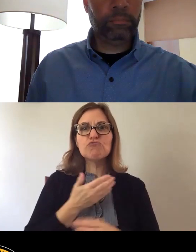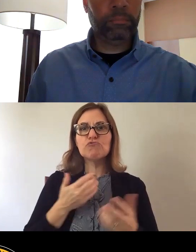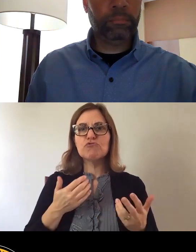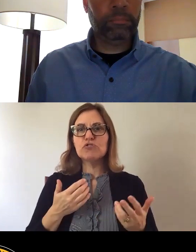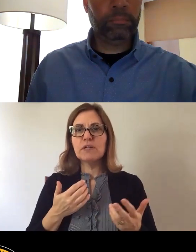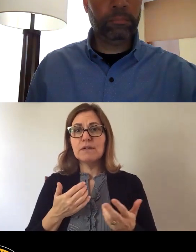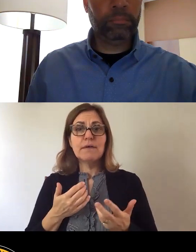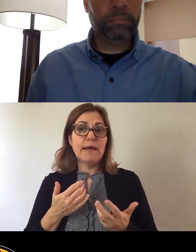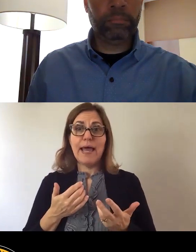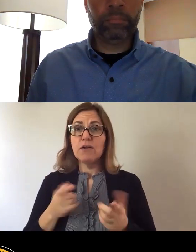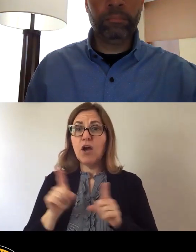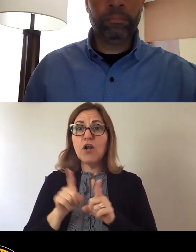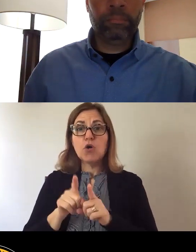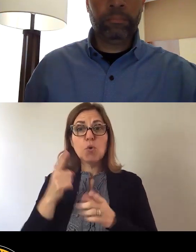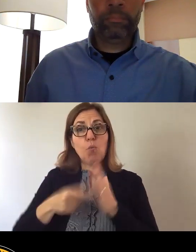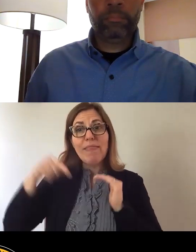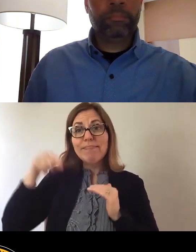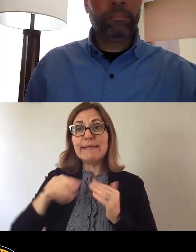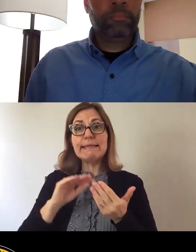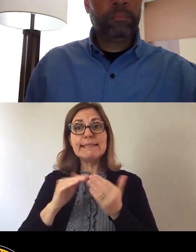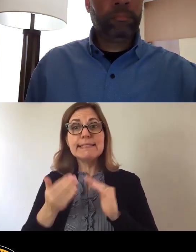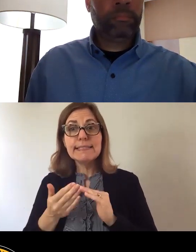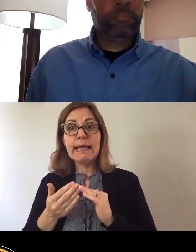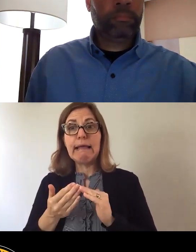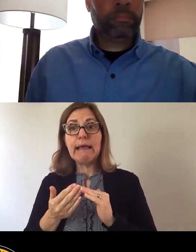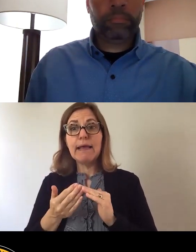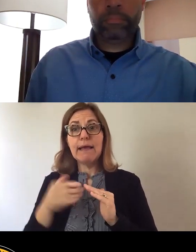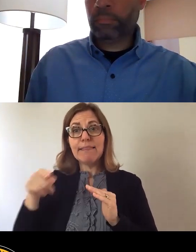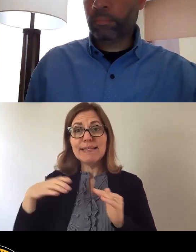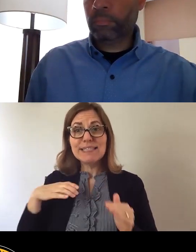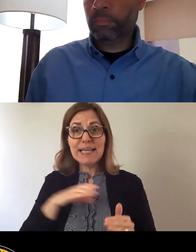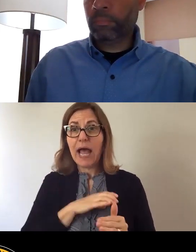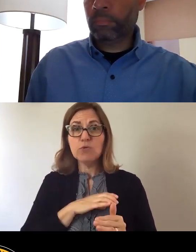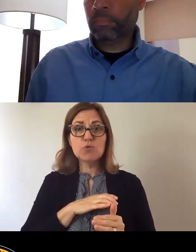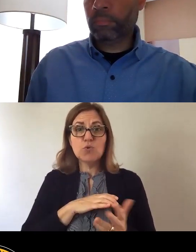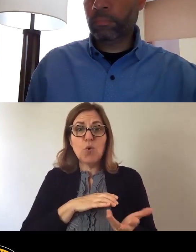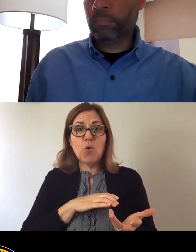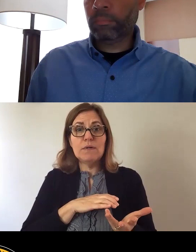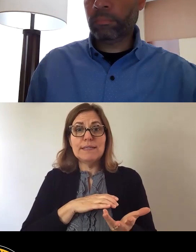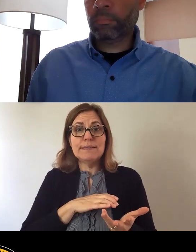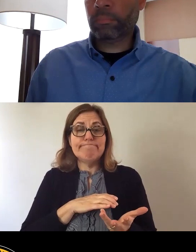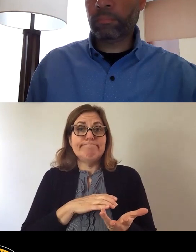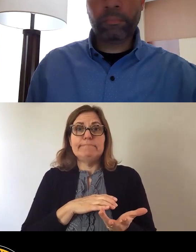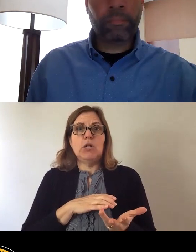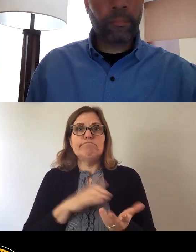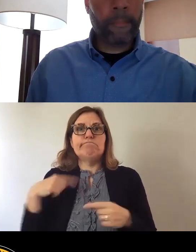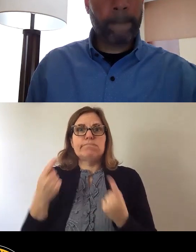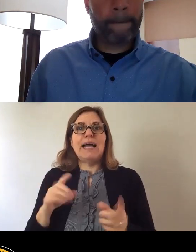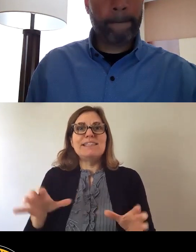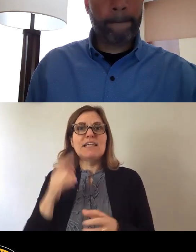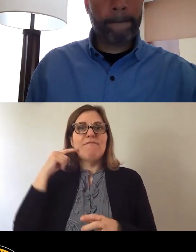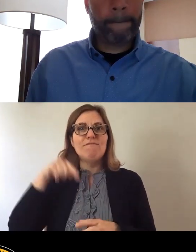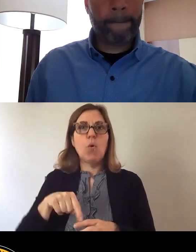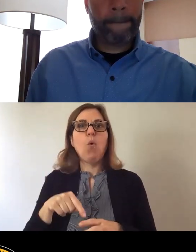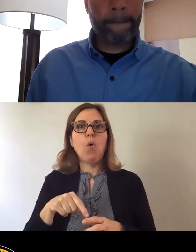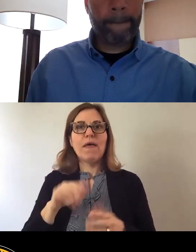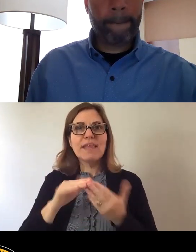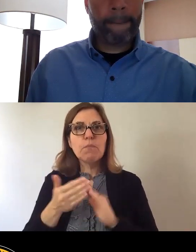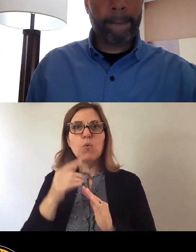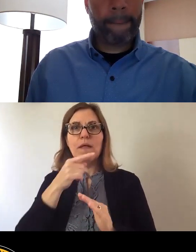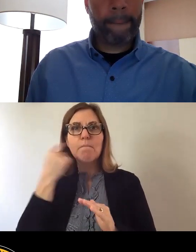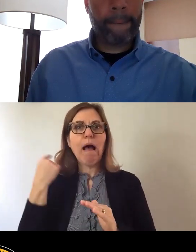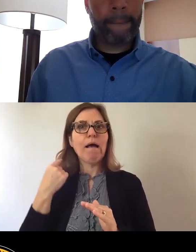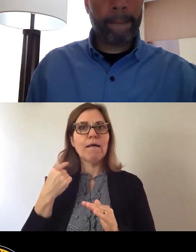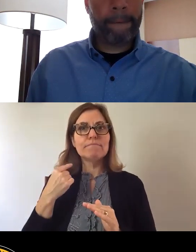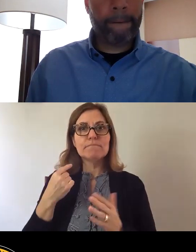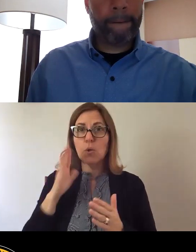-American community stretching back over 60 years. So again, we'll have a different conversation on Monday. So again,